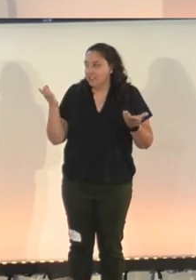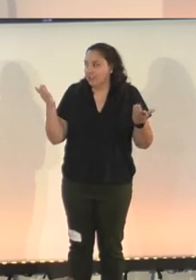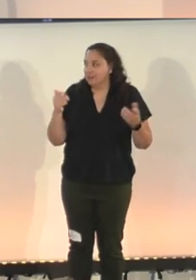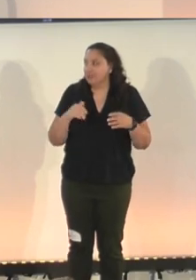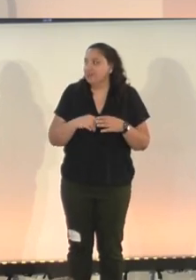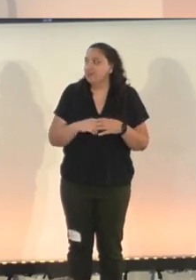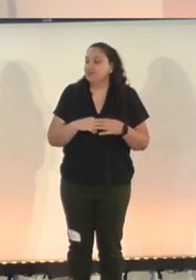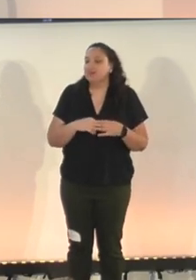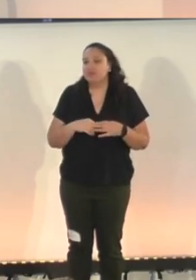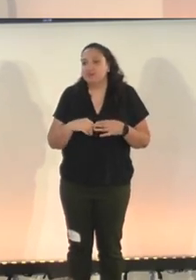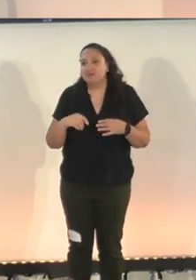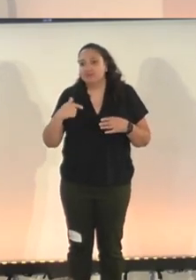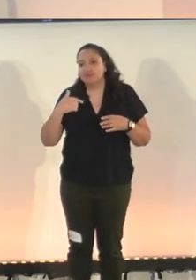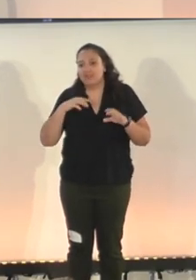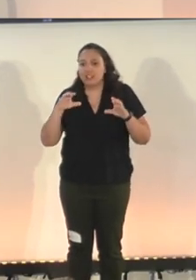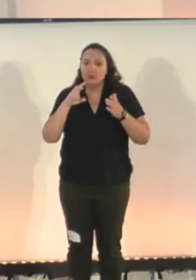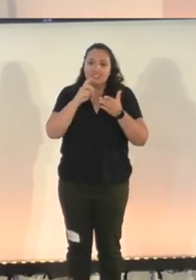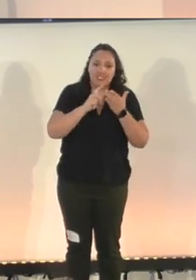playtesting, and production.